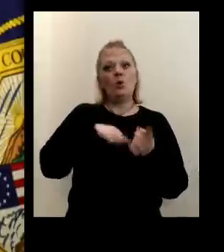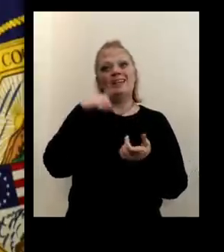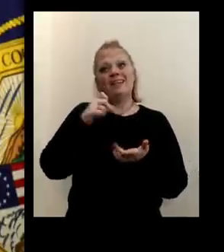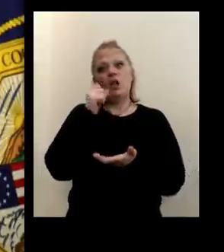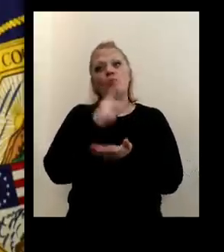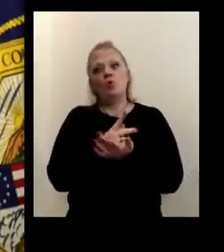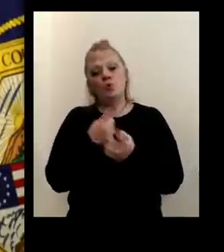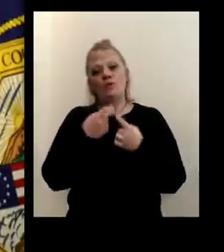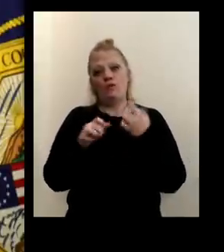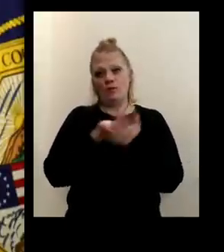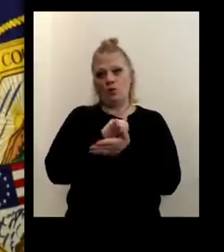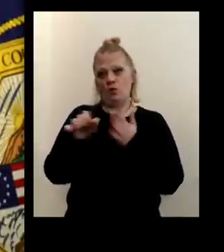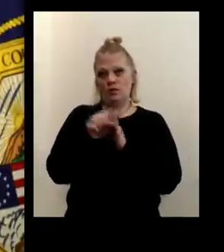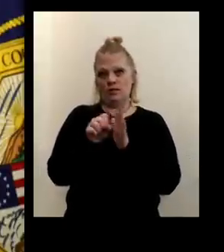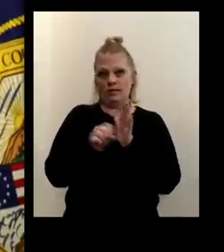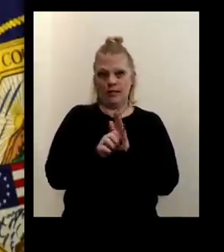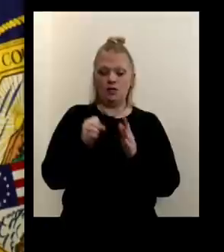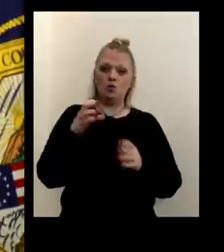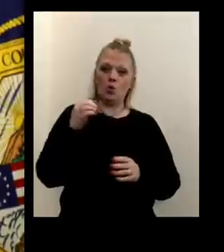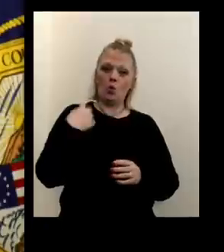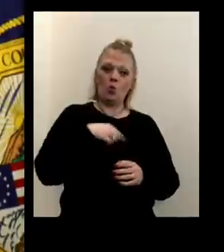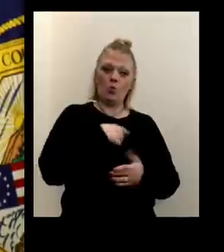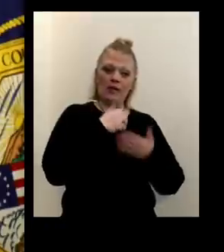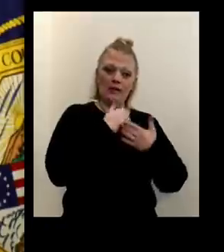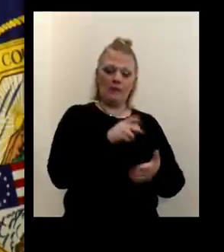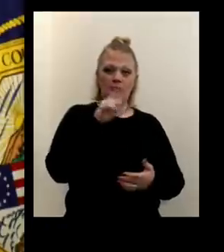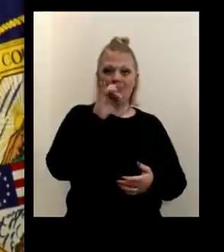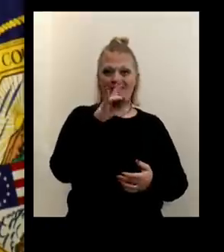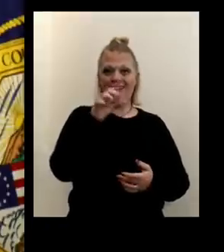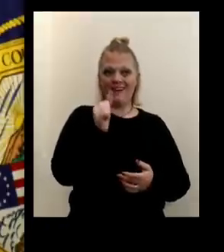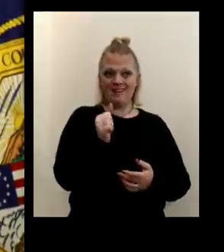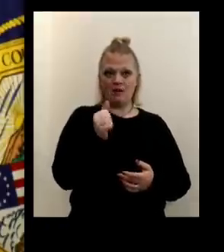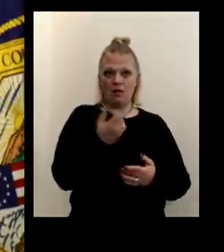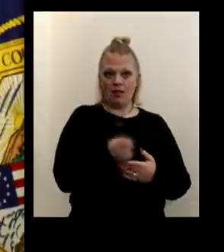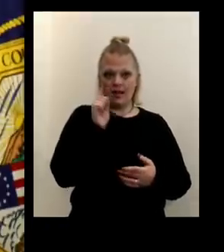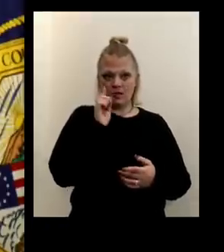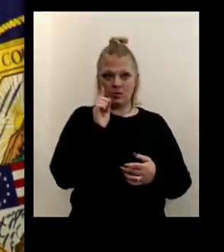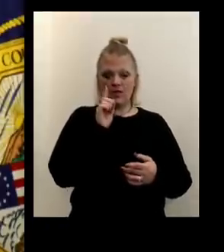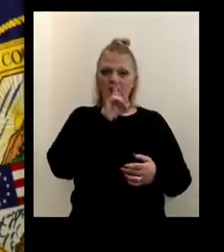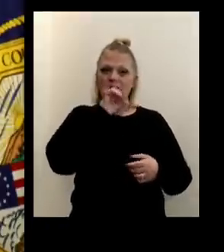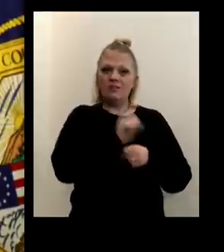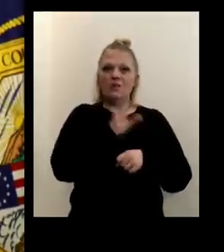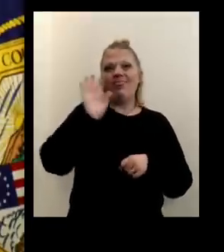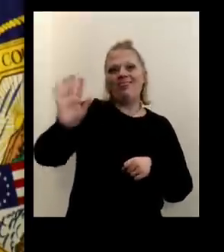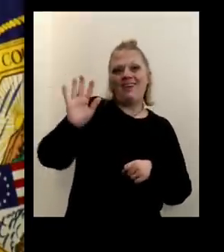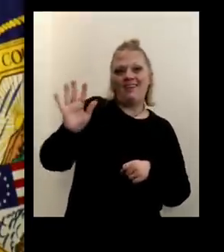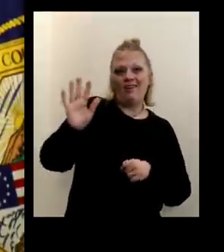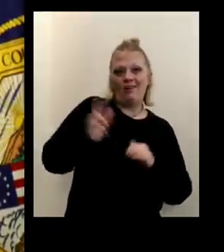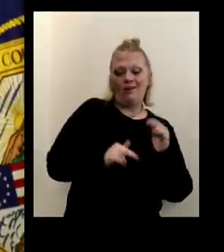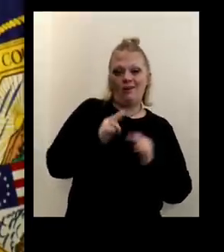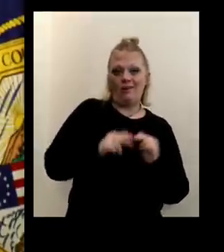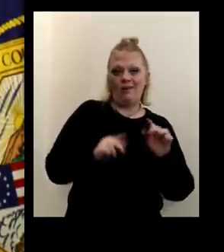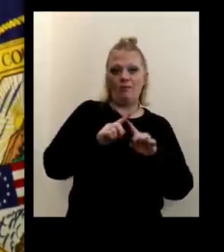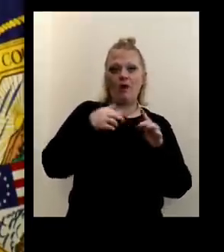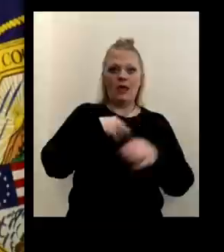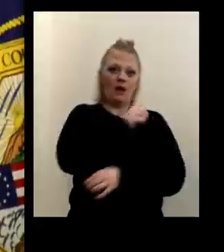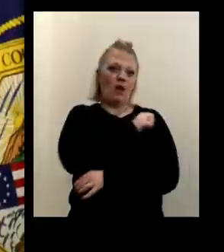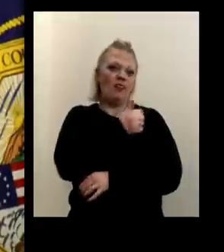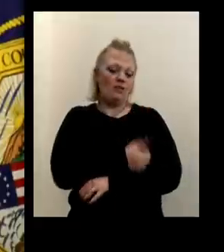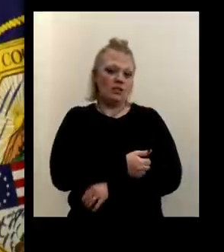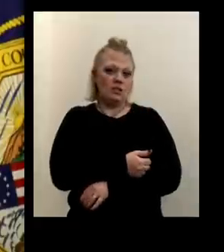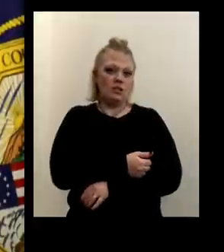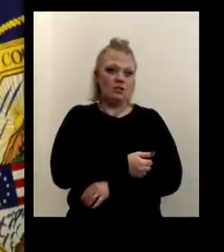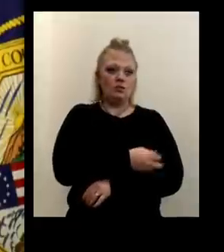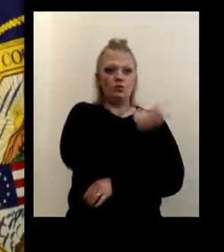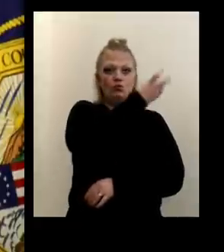doing this site with Collida last week, it really was on Collida's facility. Uh, we were able to get authorization to transfer,